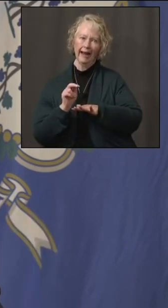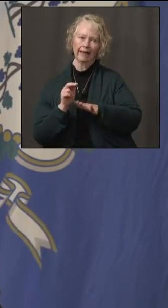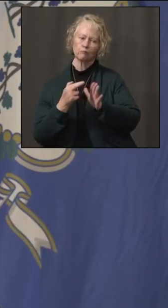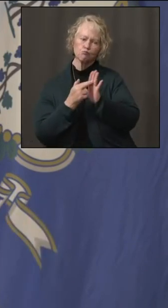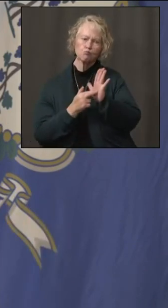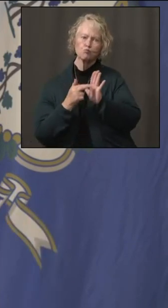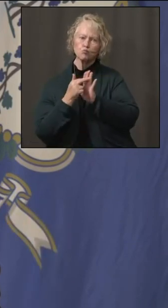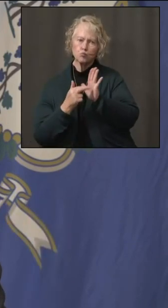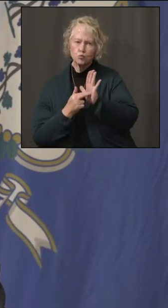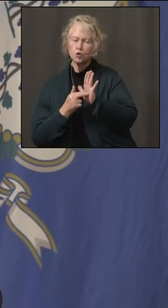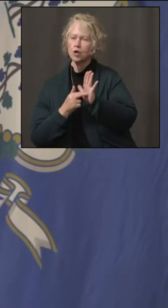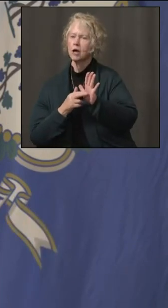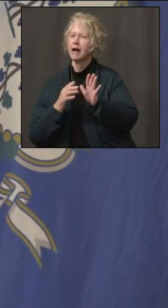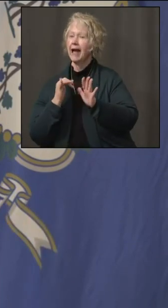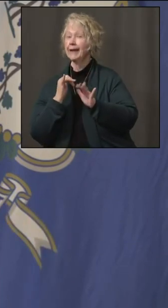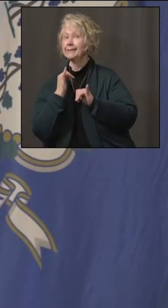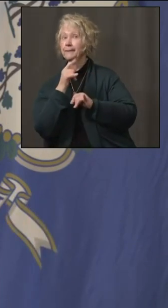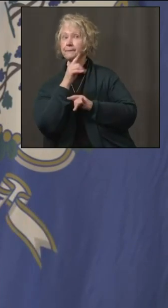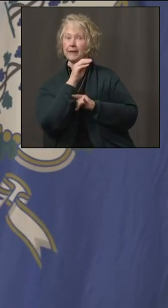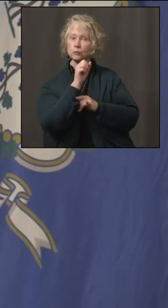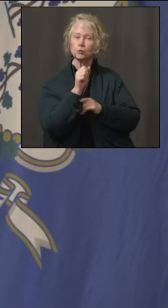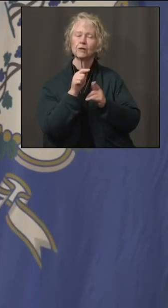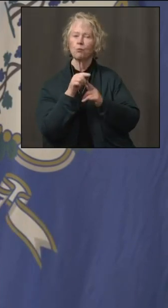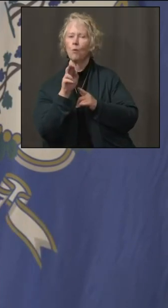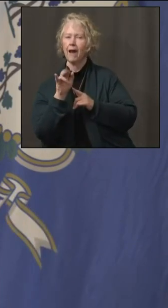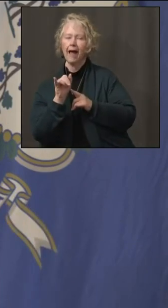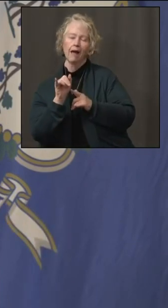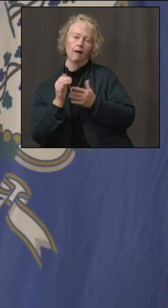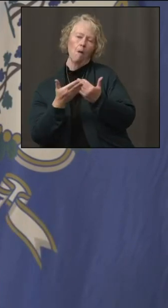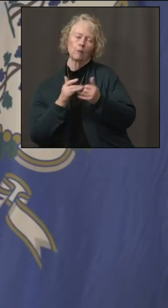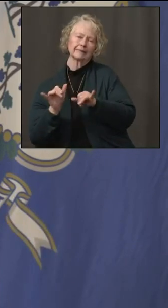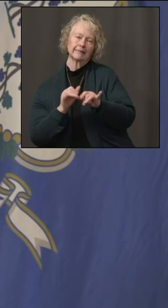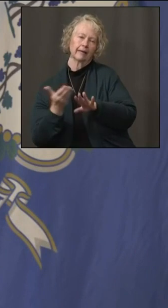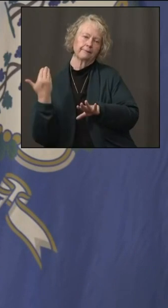on a regional basis, sort of similar to where we were six months ago.